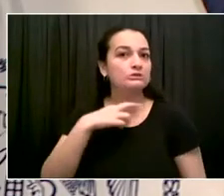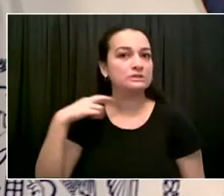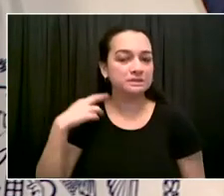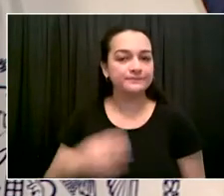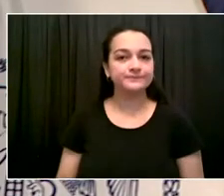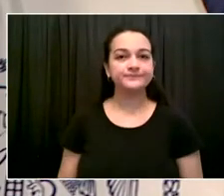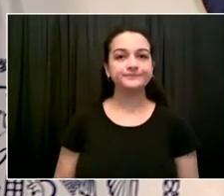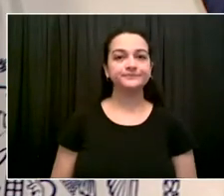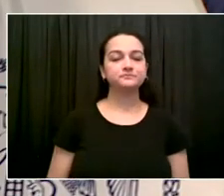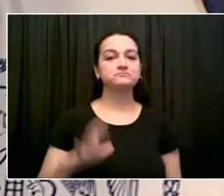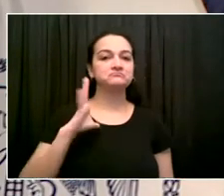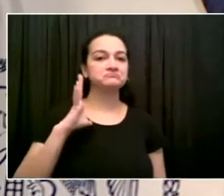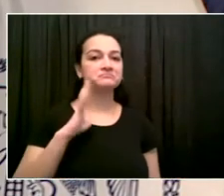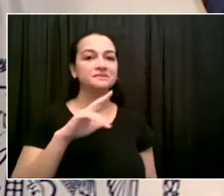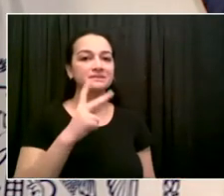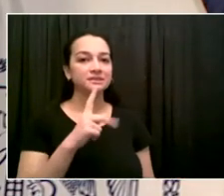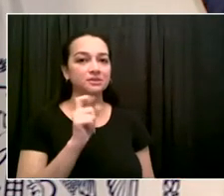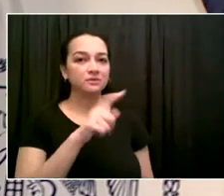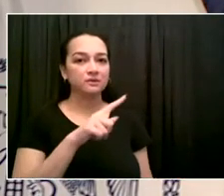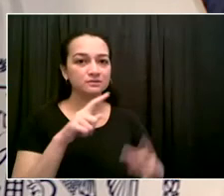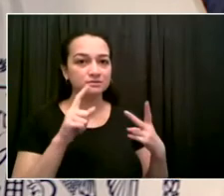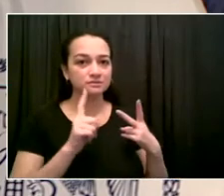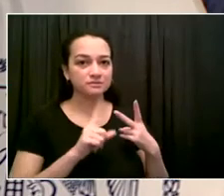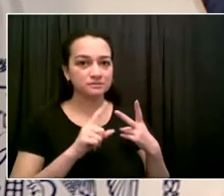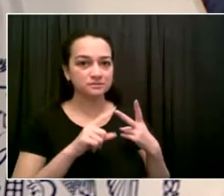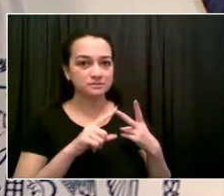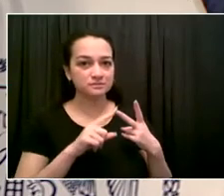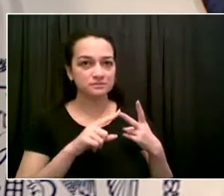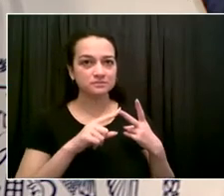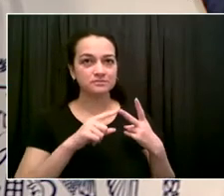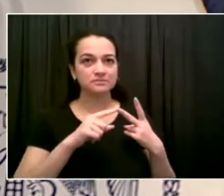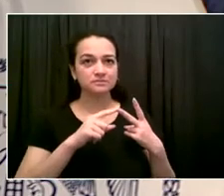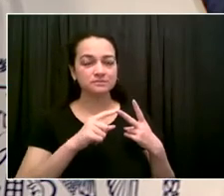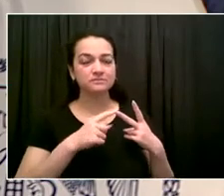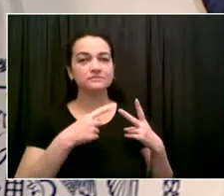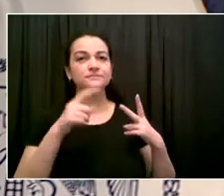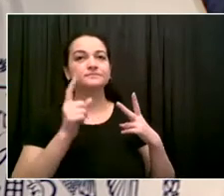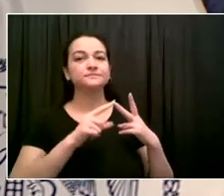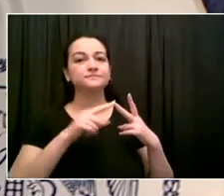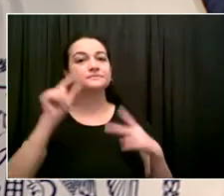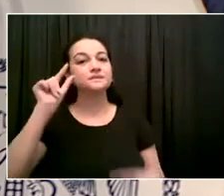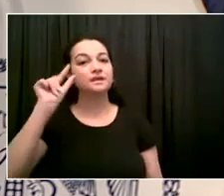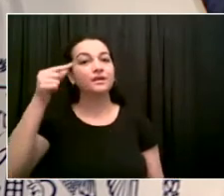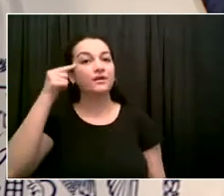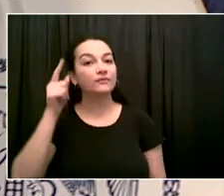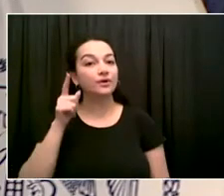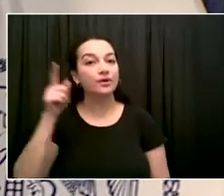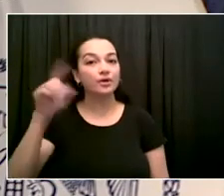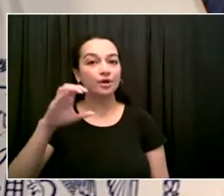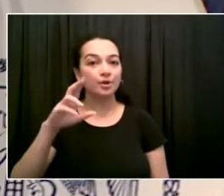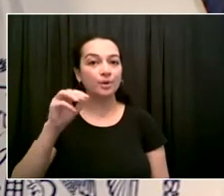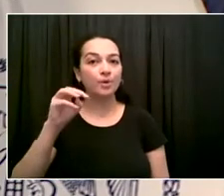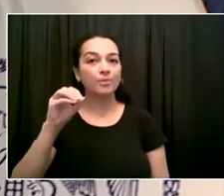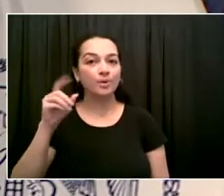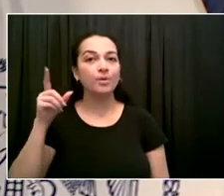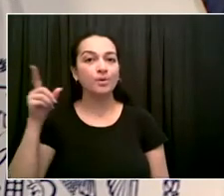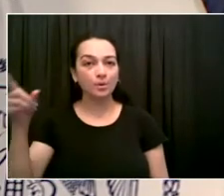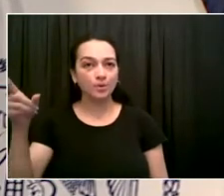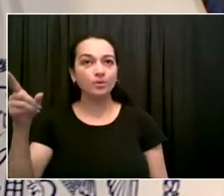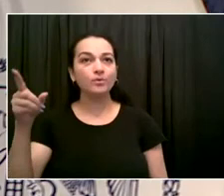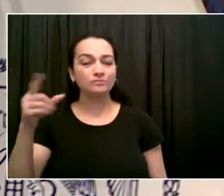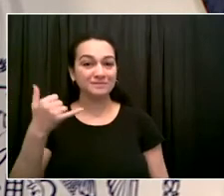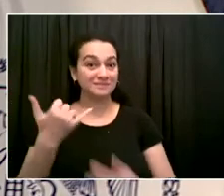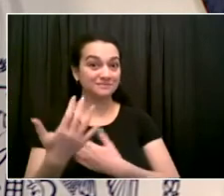been asked before, but I didn't think so. The governor this morning recommended or urged or asked that the city mandate